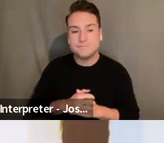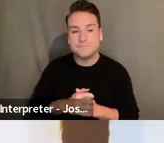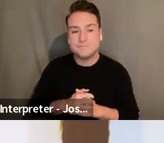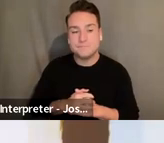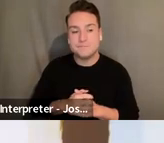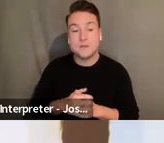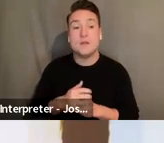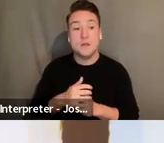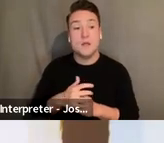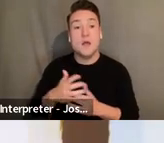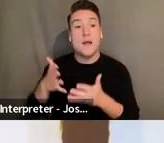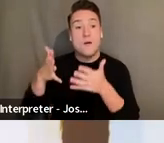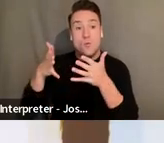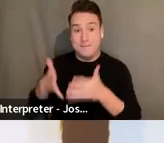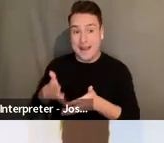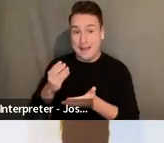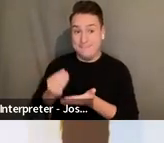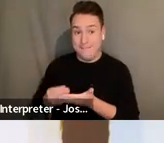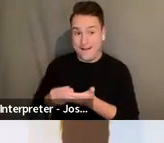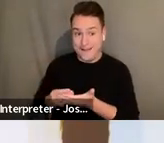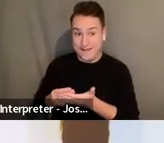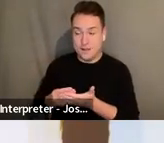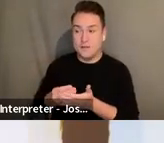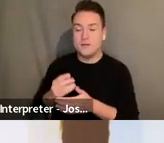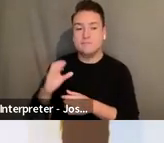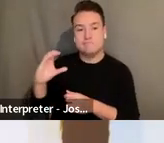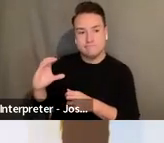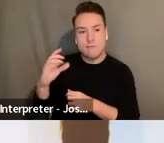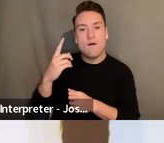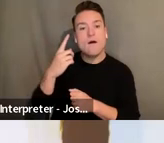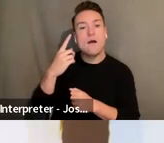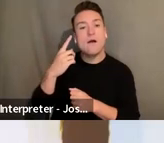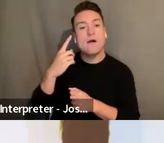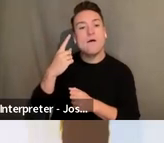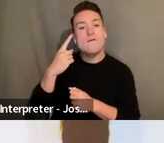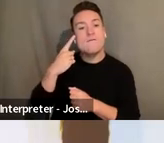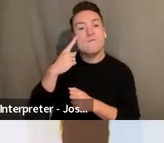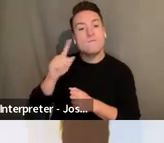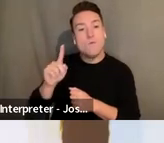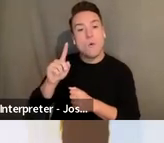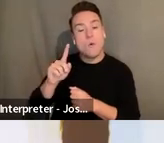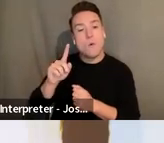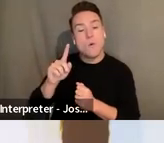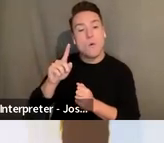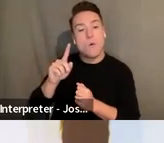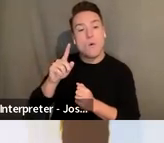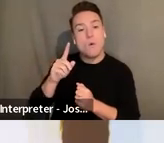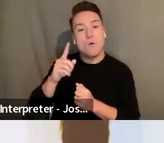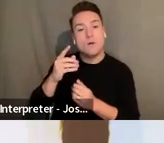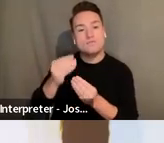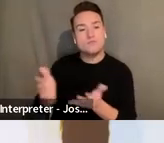The remaining grant money is set aside as artist-directed allocations, which will be distributed directly to presenters.